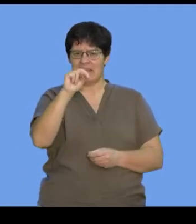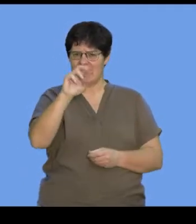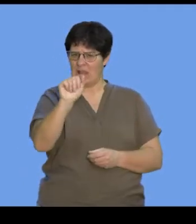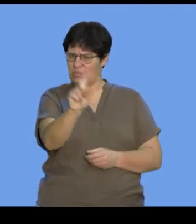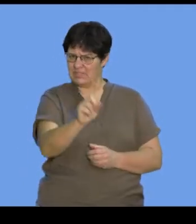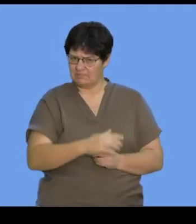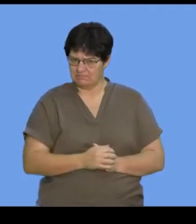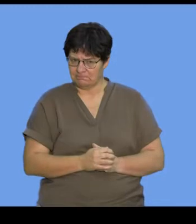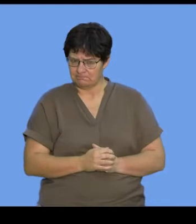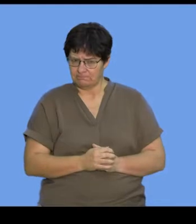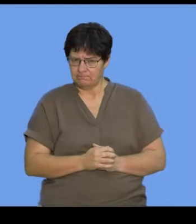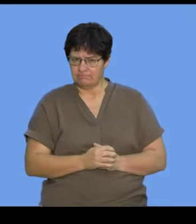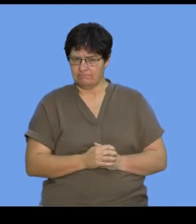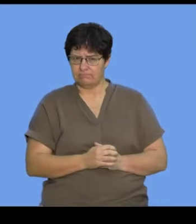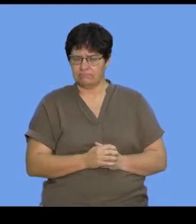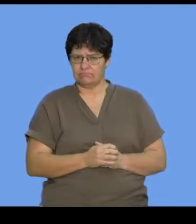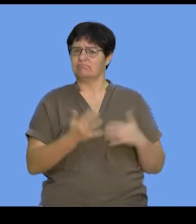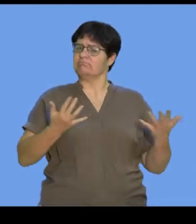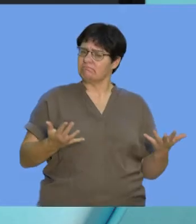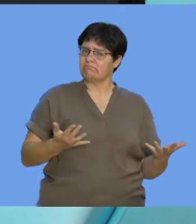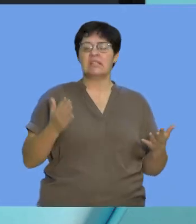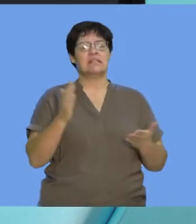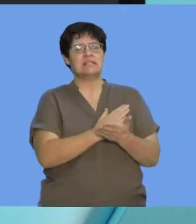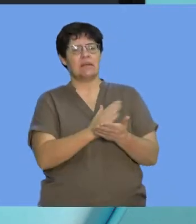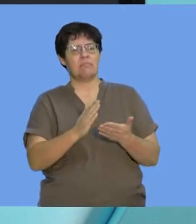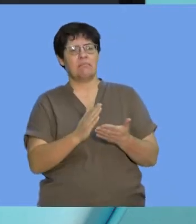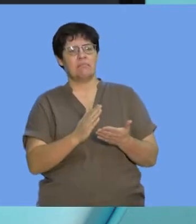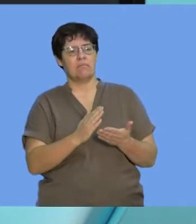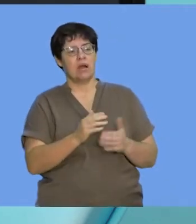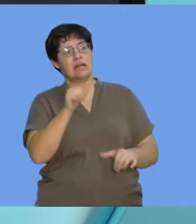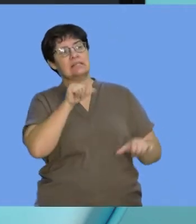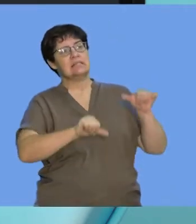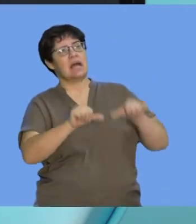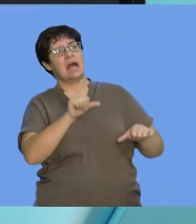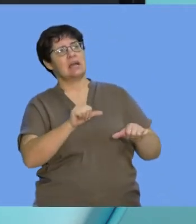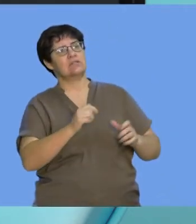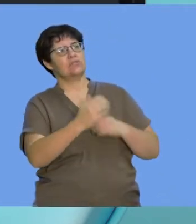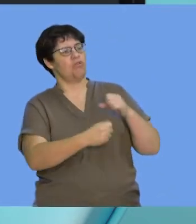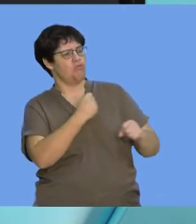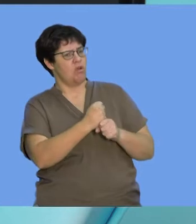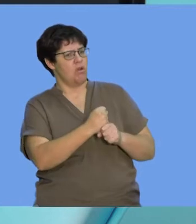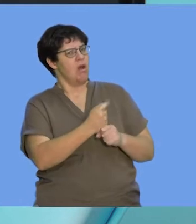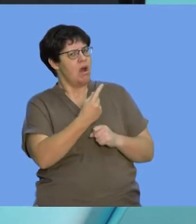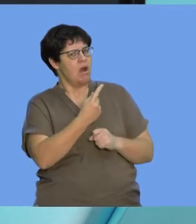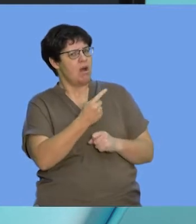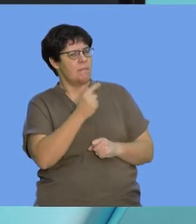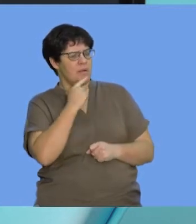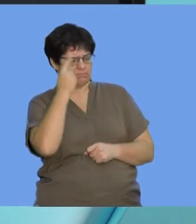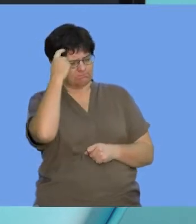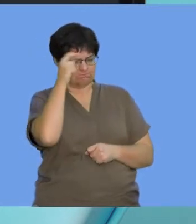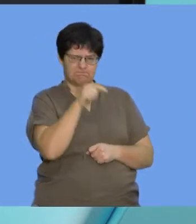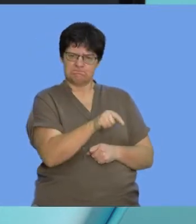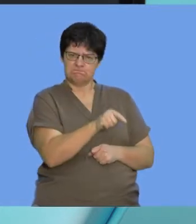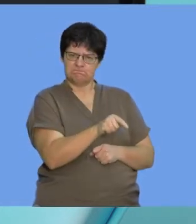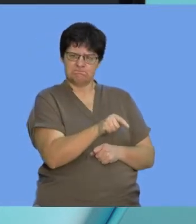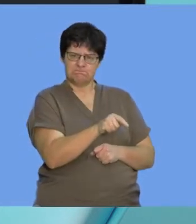becomes a question that we kind of query early on in our science years in terms of what is it that allows for the cell to